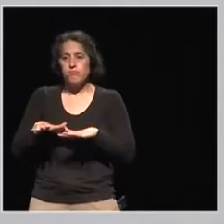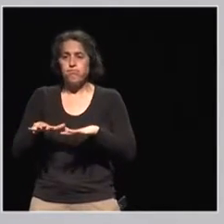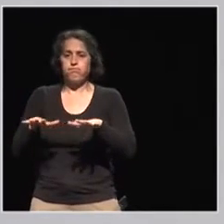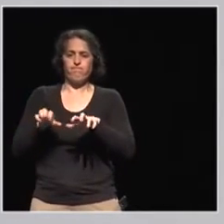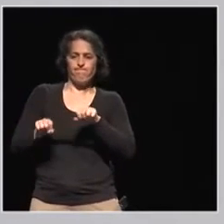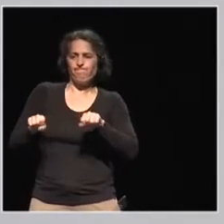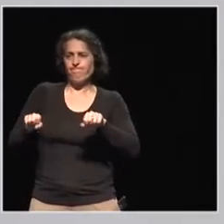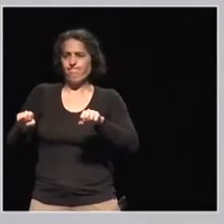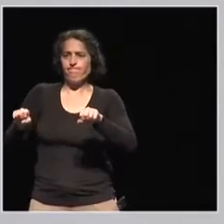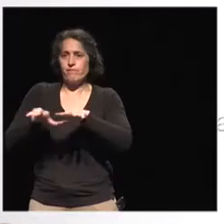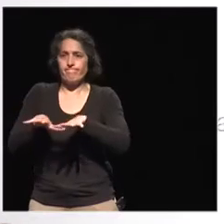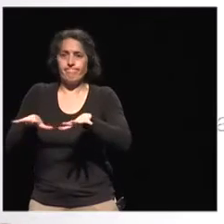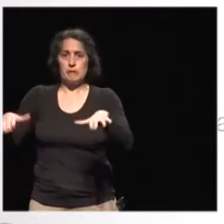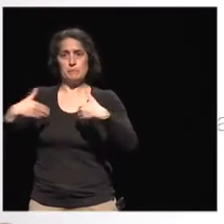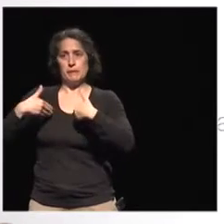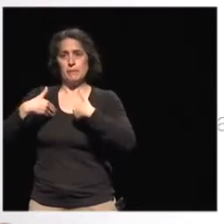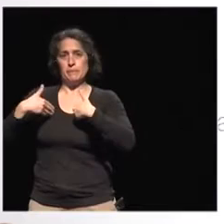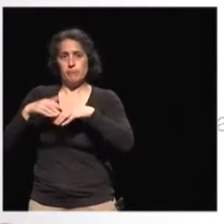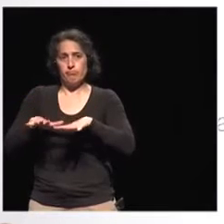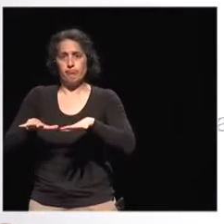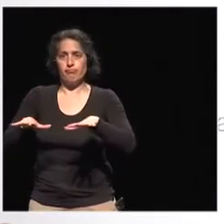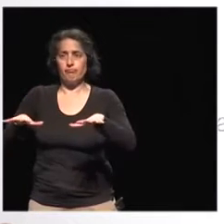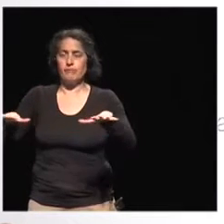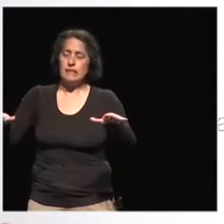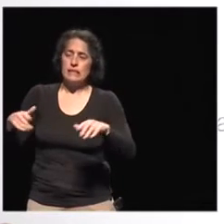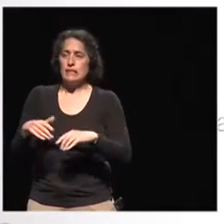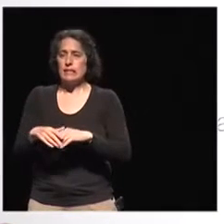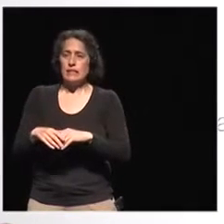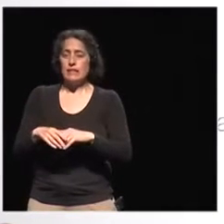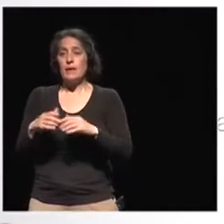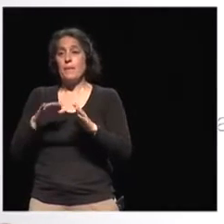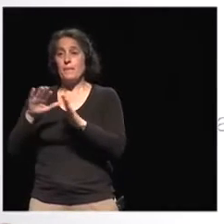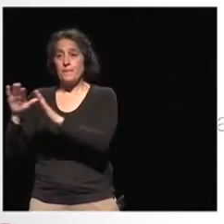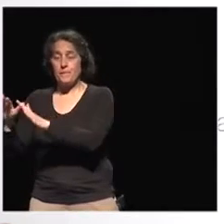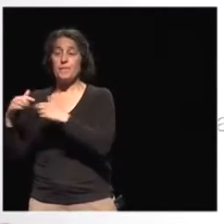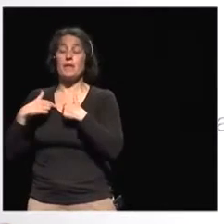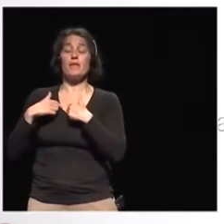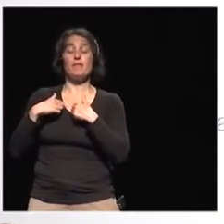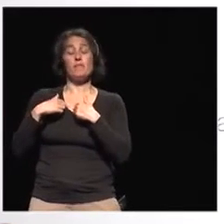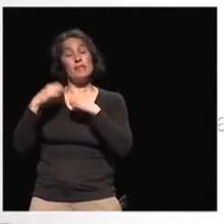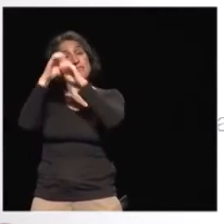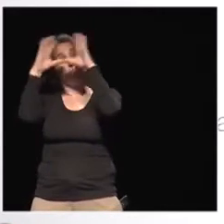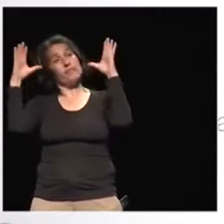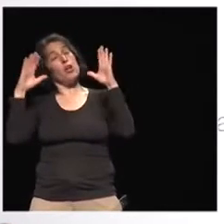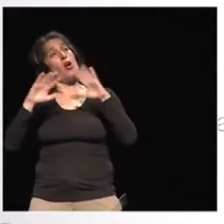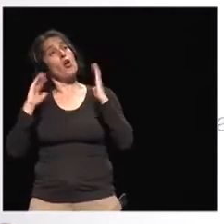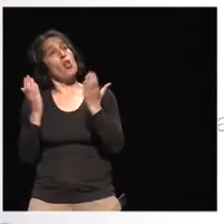boundaries we have. For me, global citizenship is not a new religion. It is not